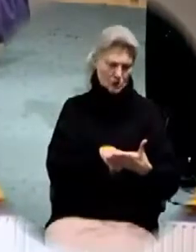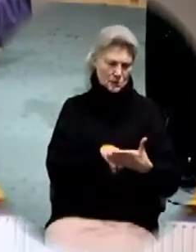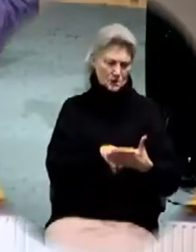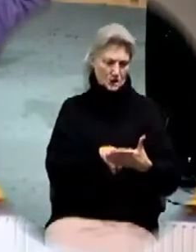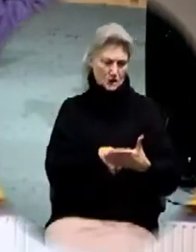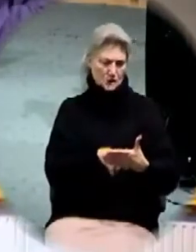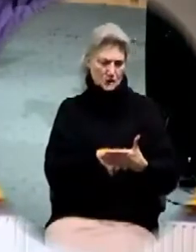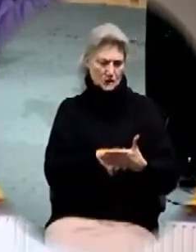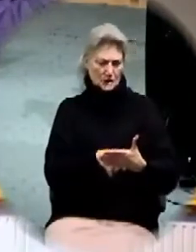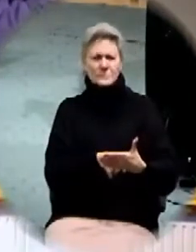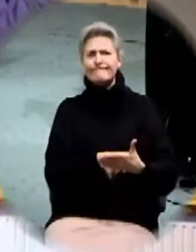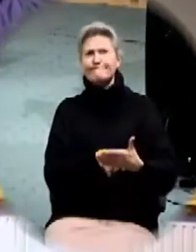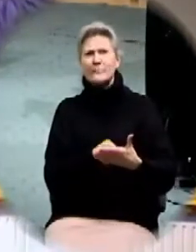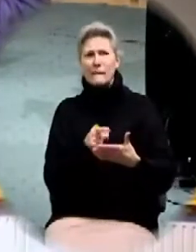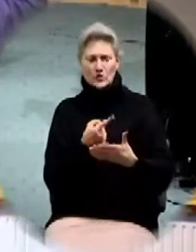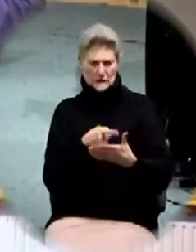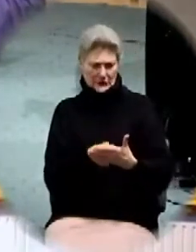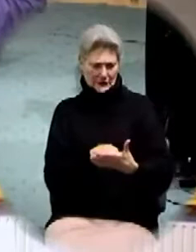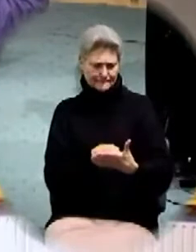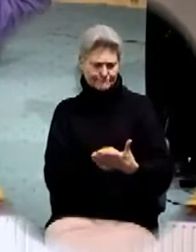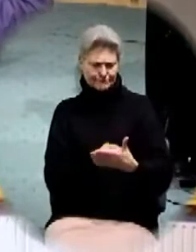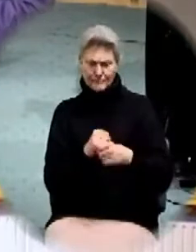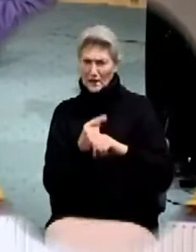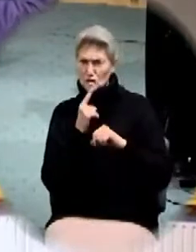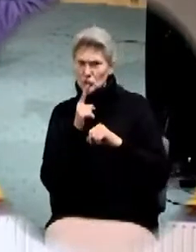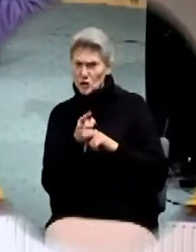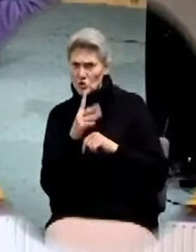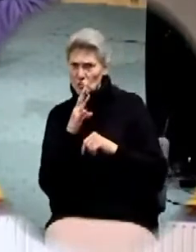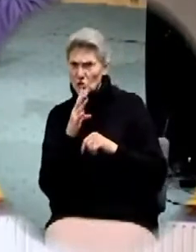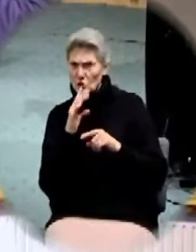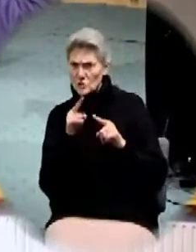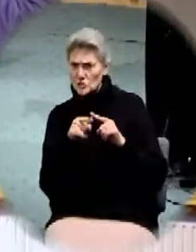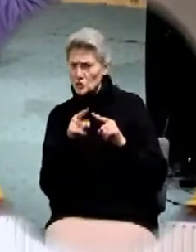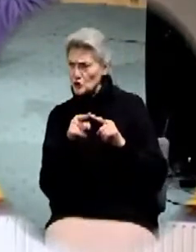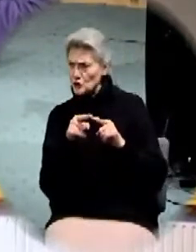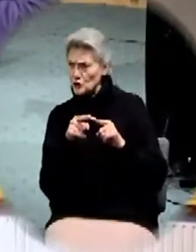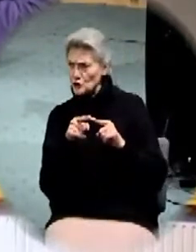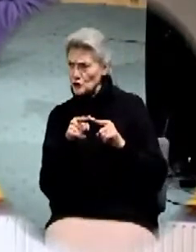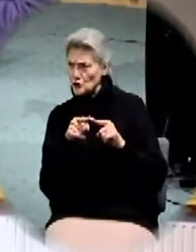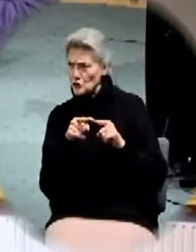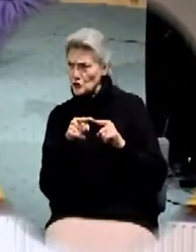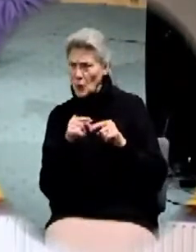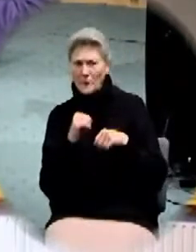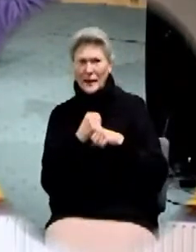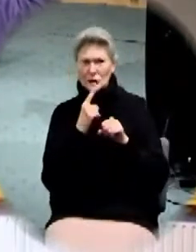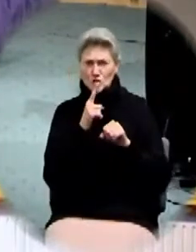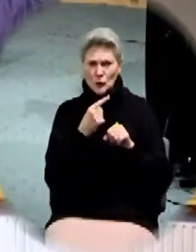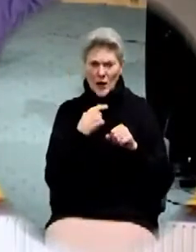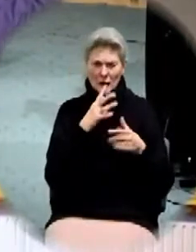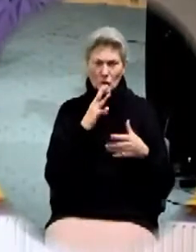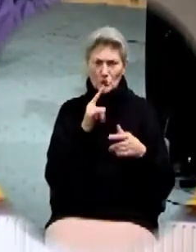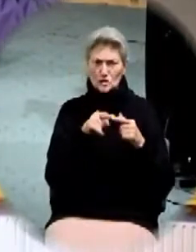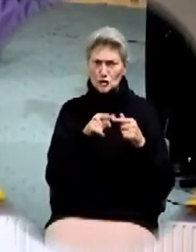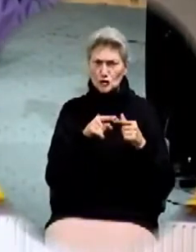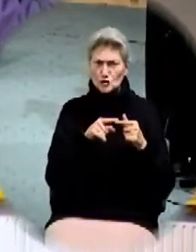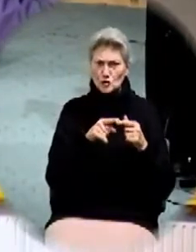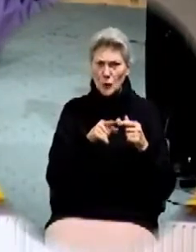and the first thing on your calendar was make sure you talk to, or make sure I talk to Renee.